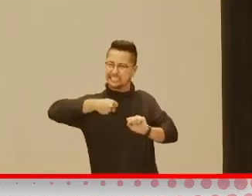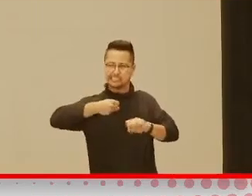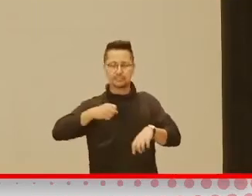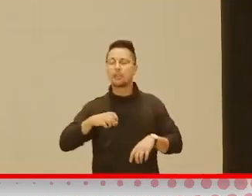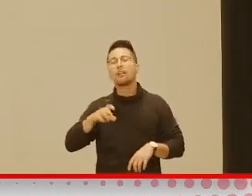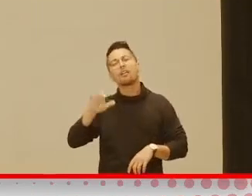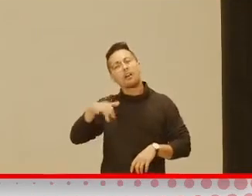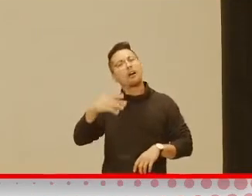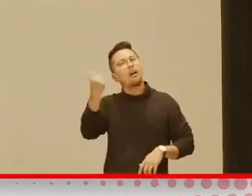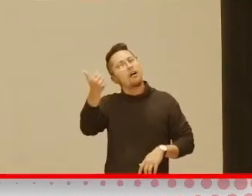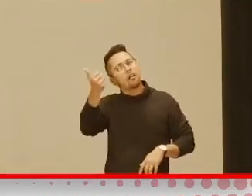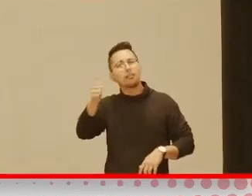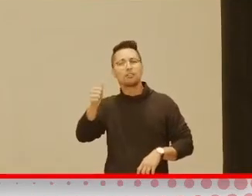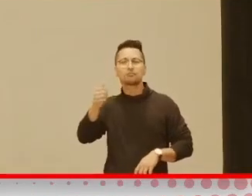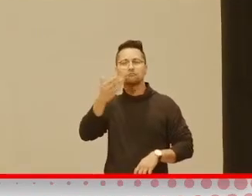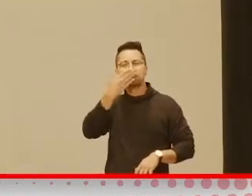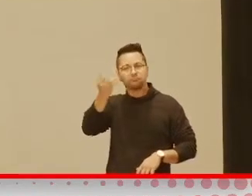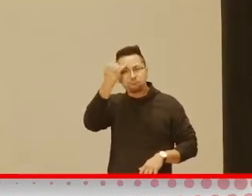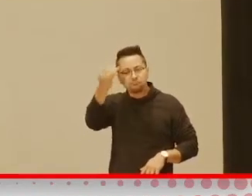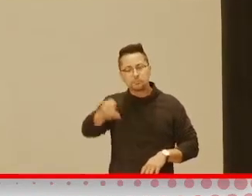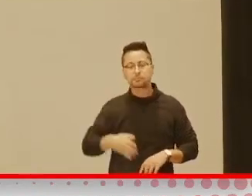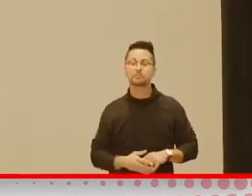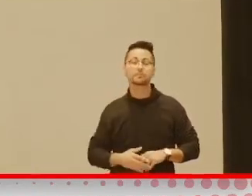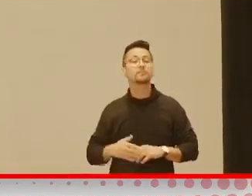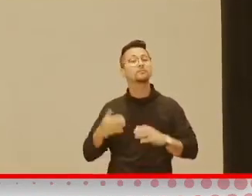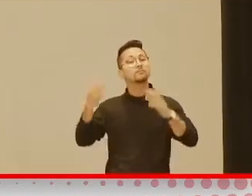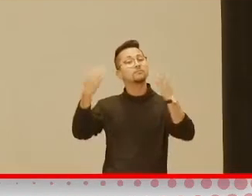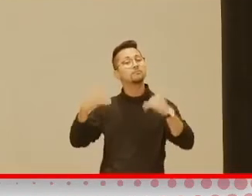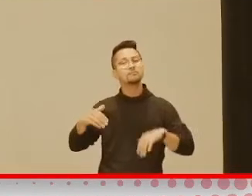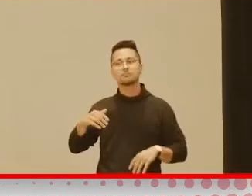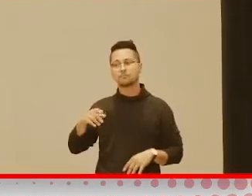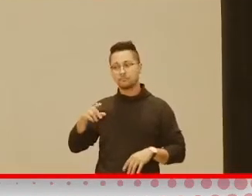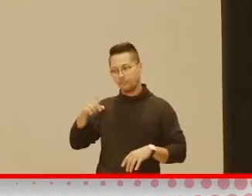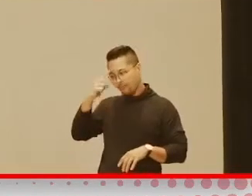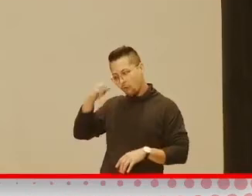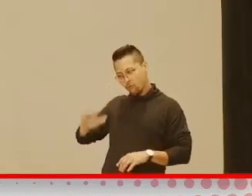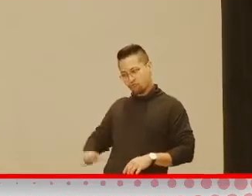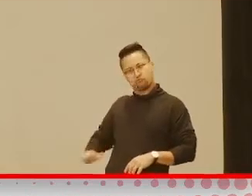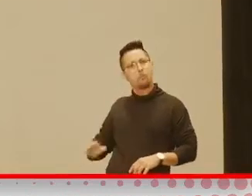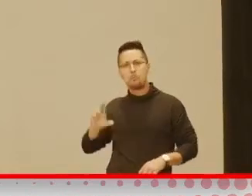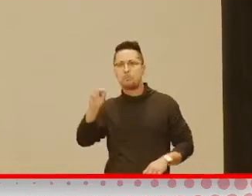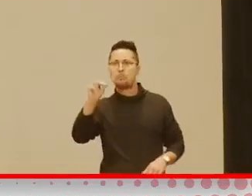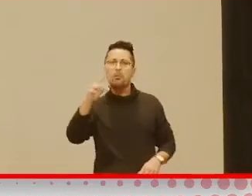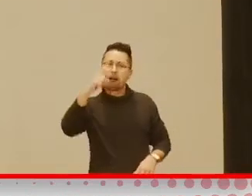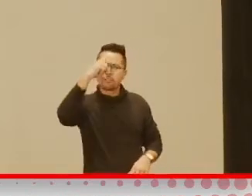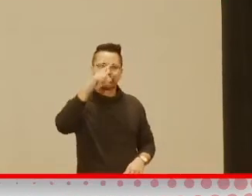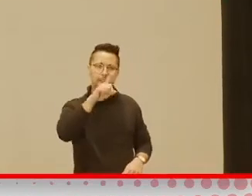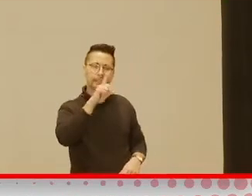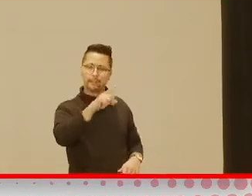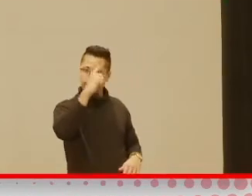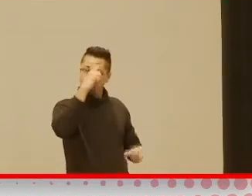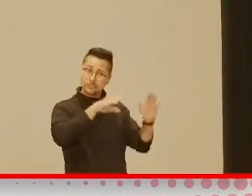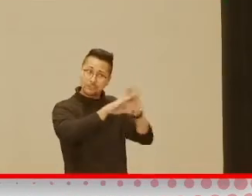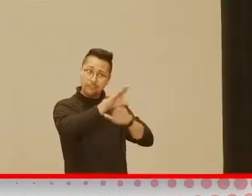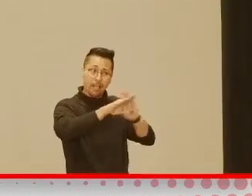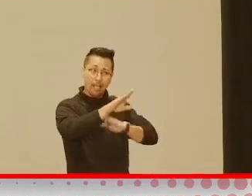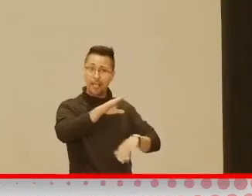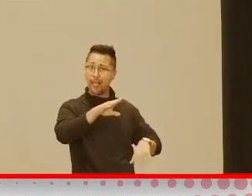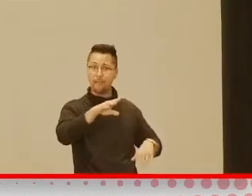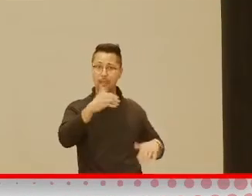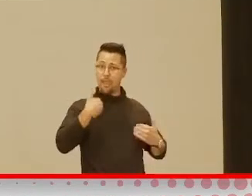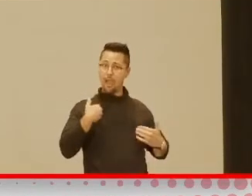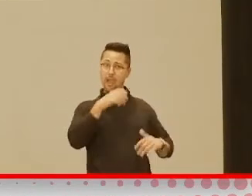idea. And again, not just for infants and toddlers, you know, there's no age limit with development. We're all constantly